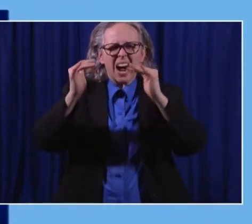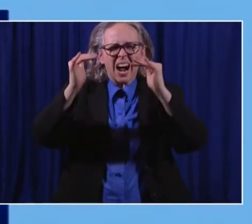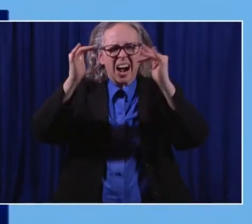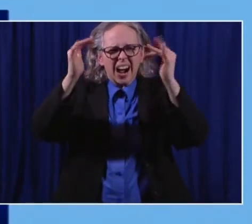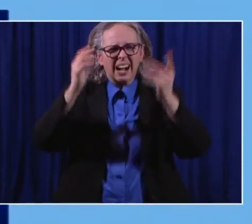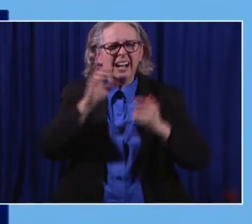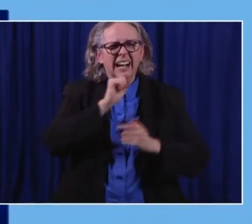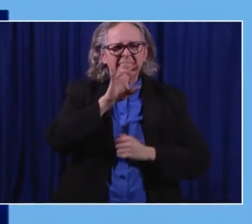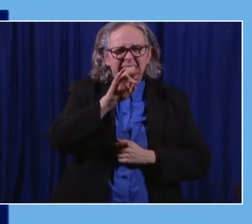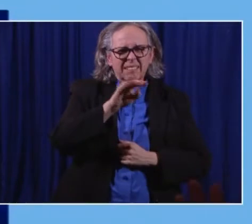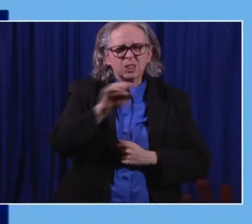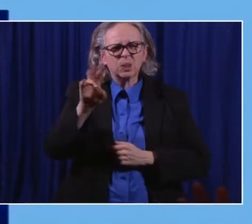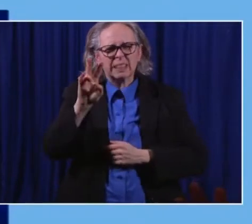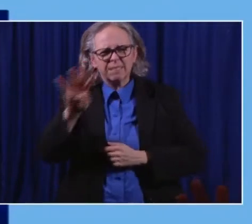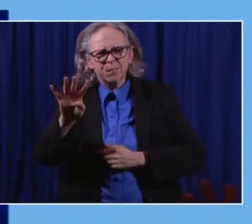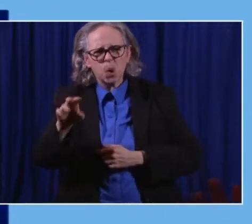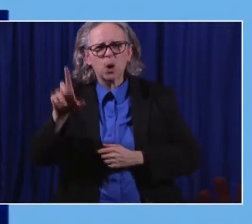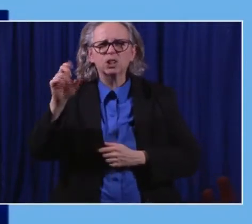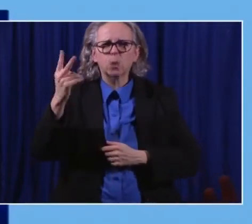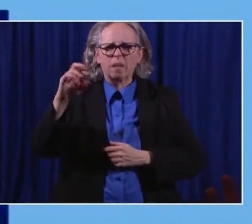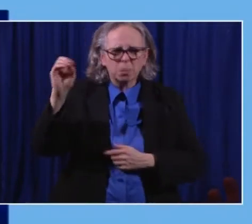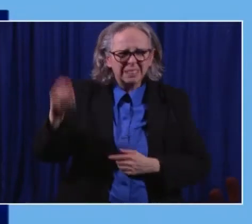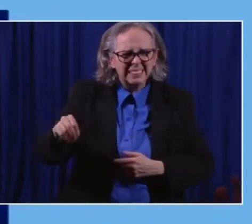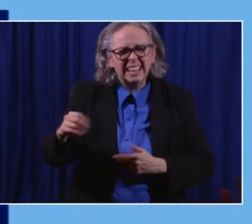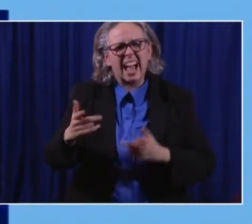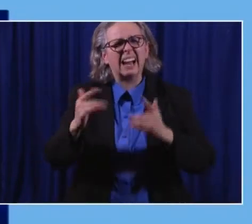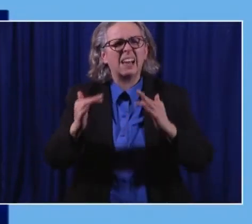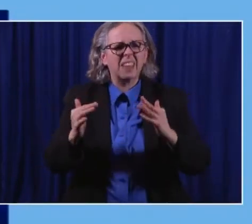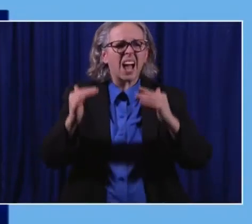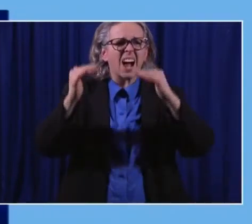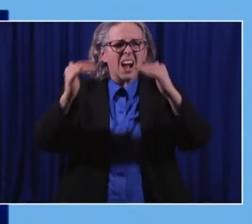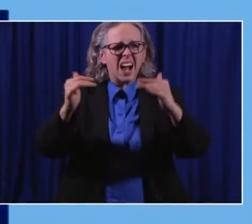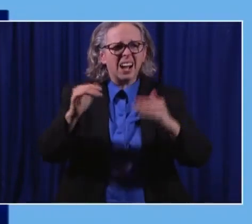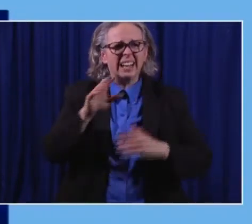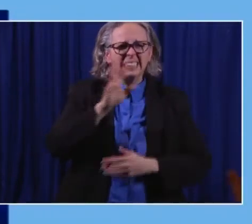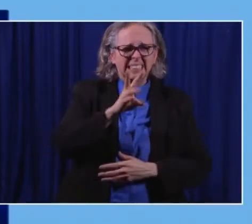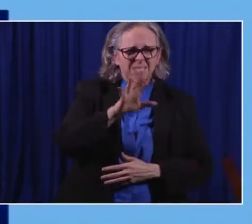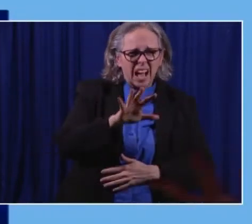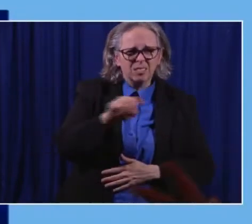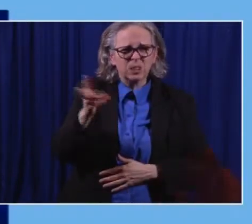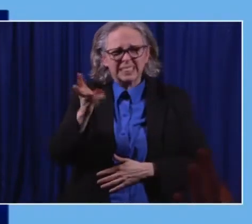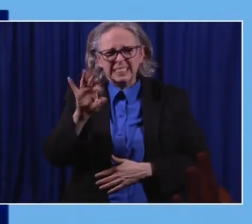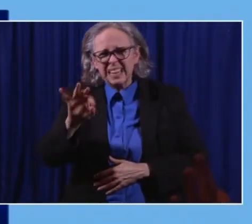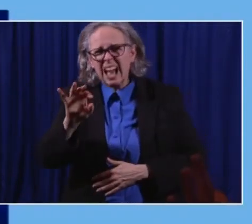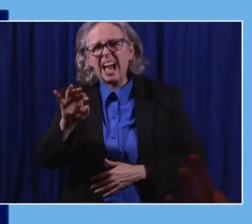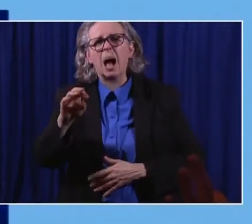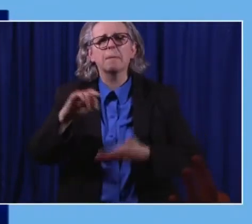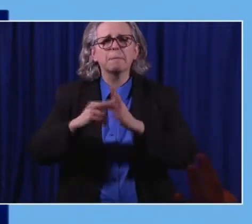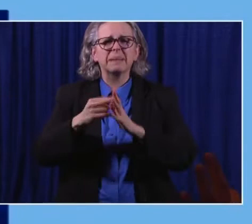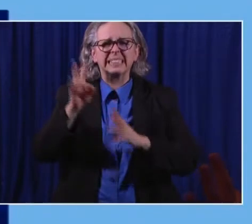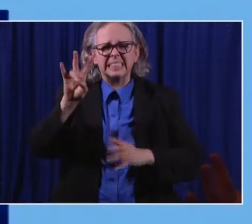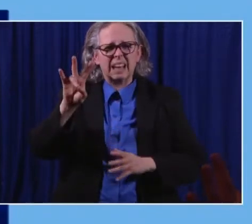74 represent 12% and those age 65 to 69, 7